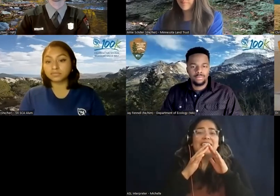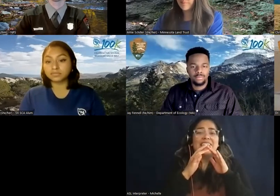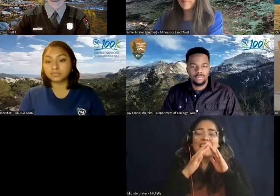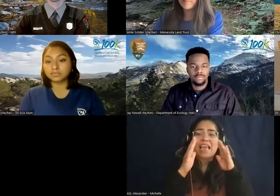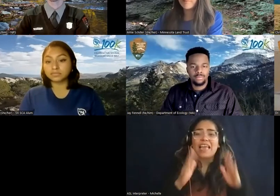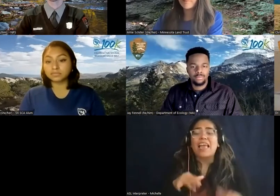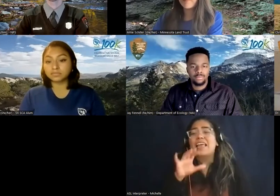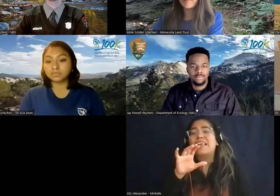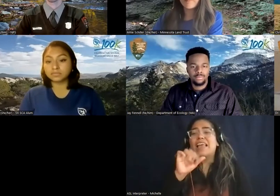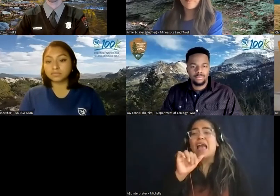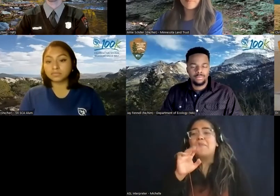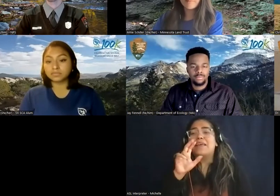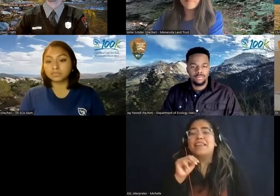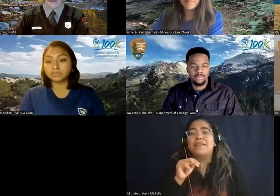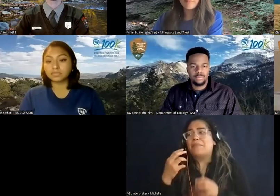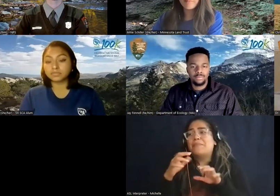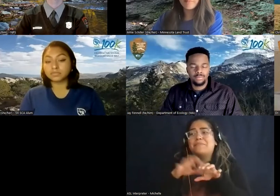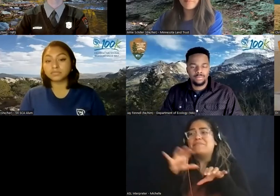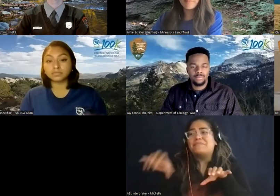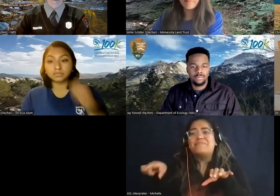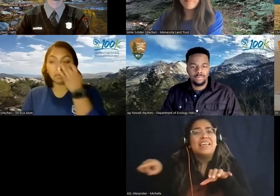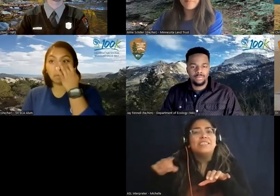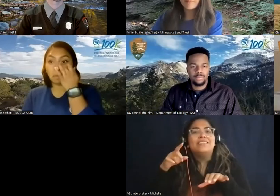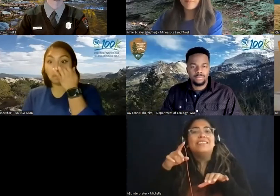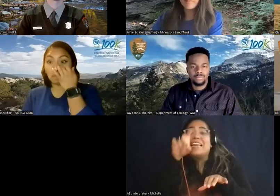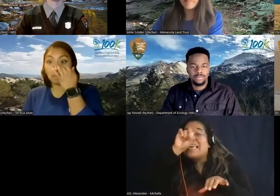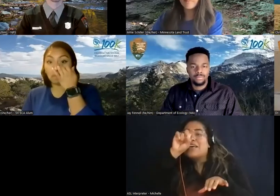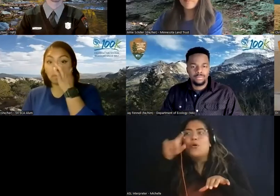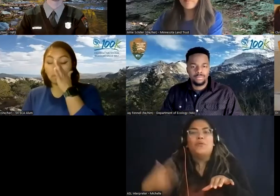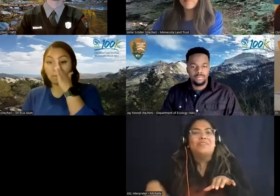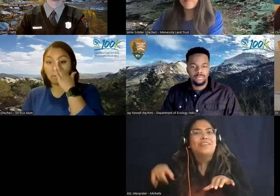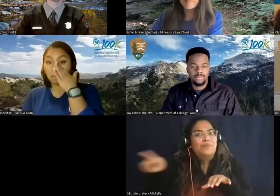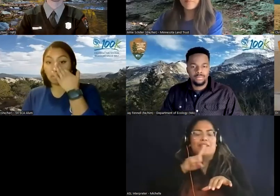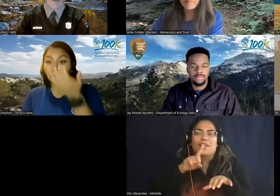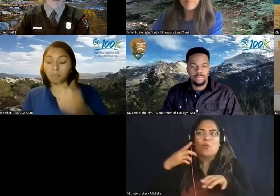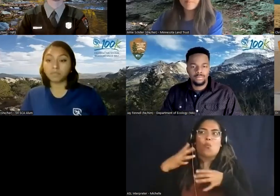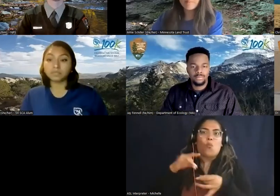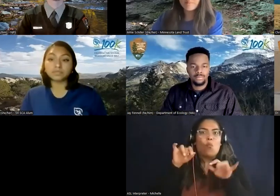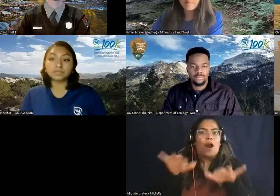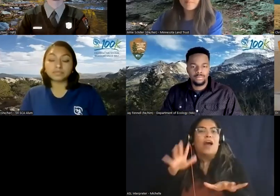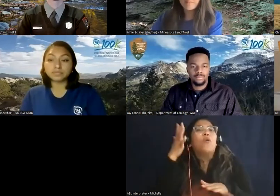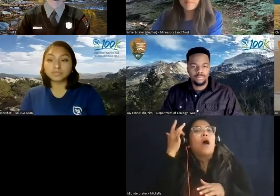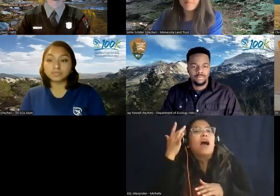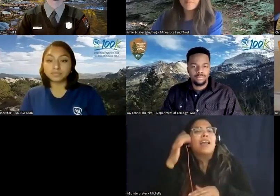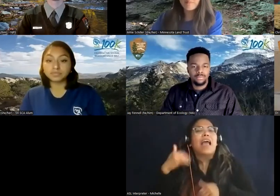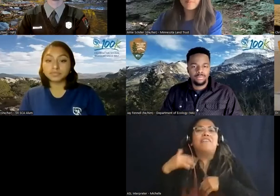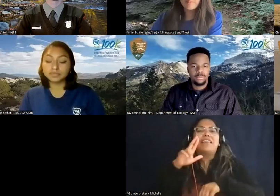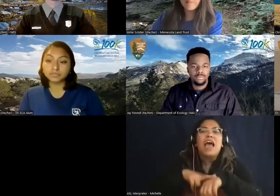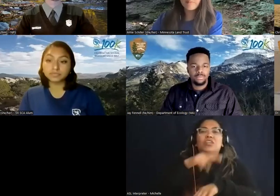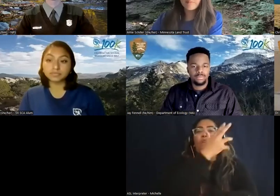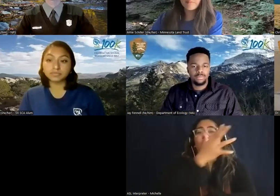My neighbor was a golden eagle, which was magical because there was a national forest at the